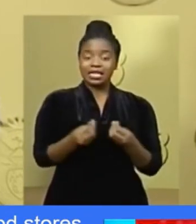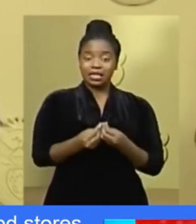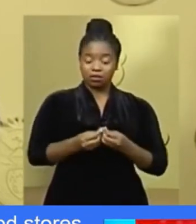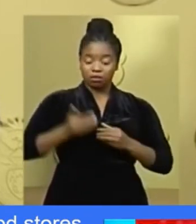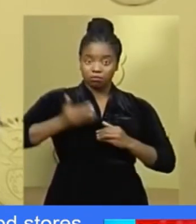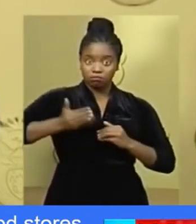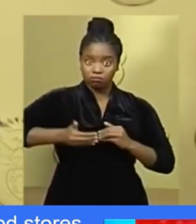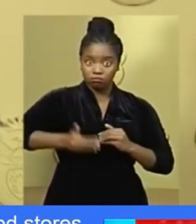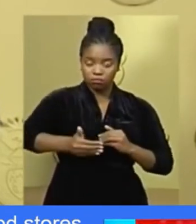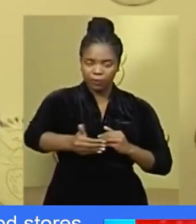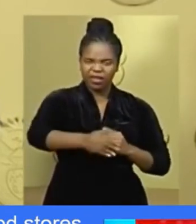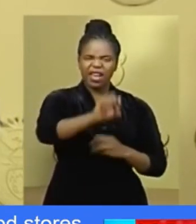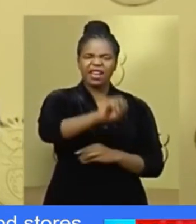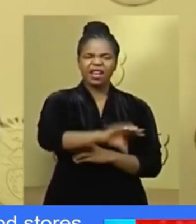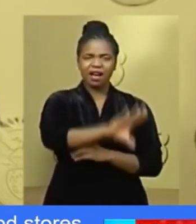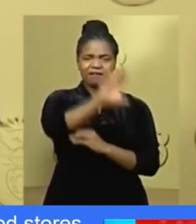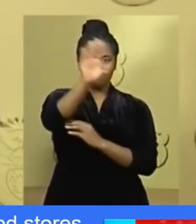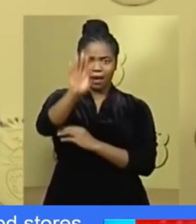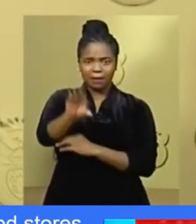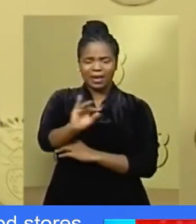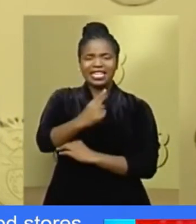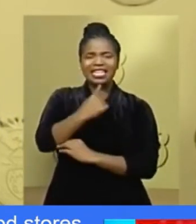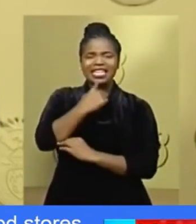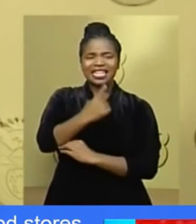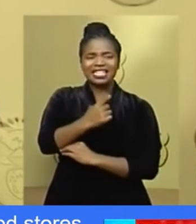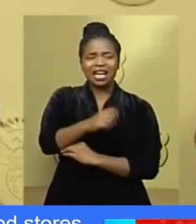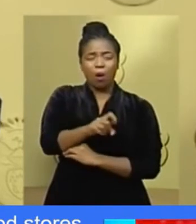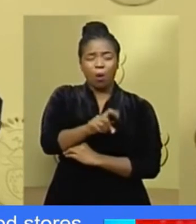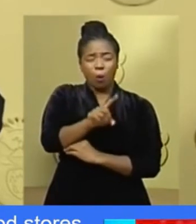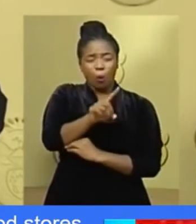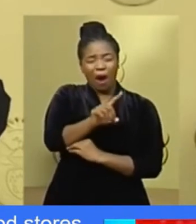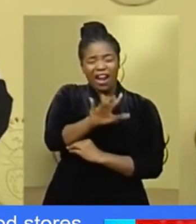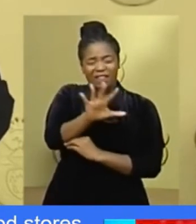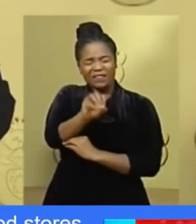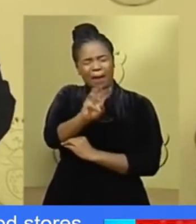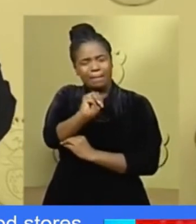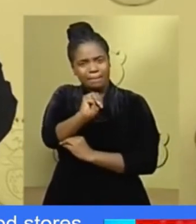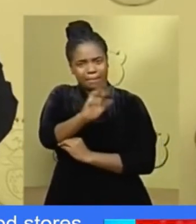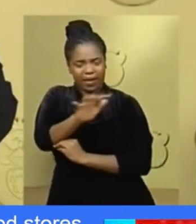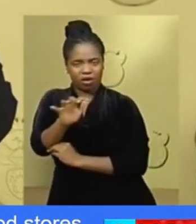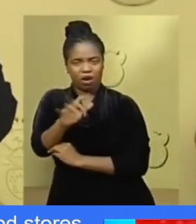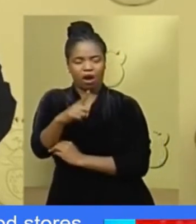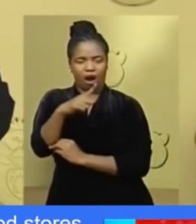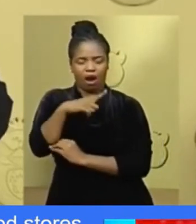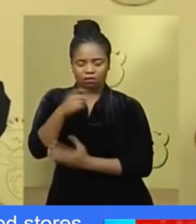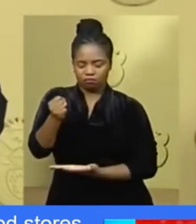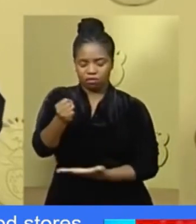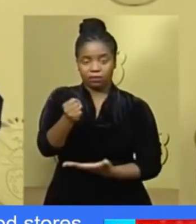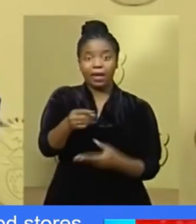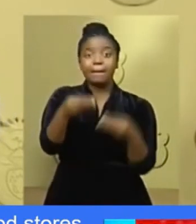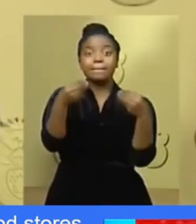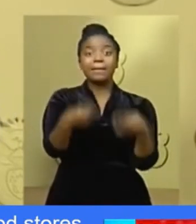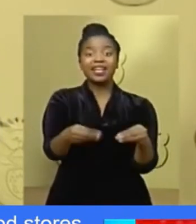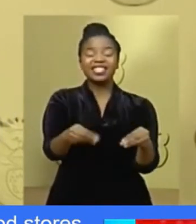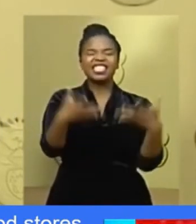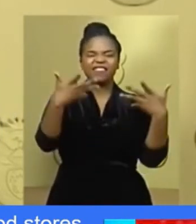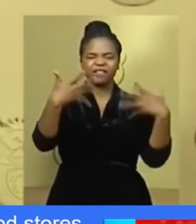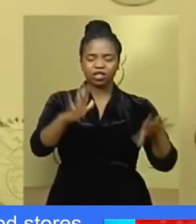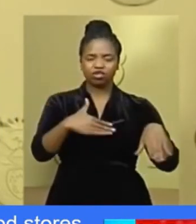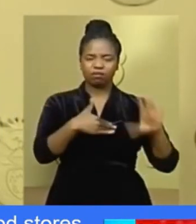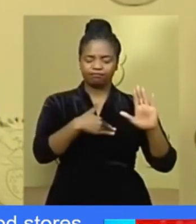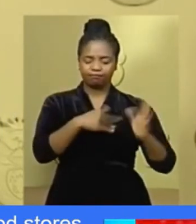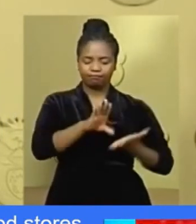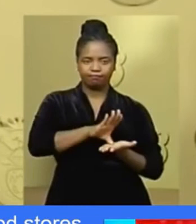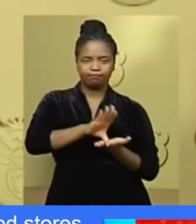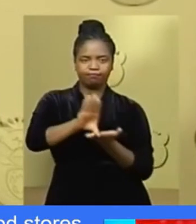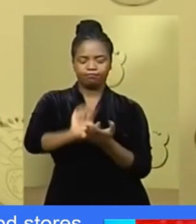government is providing seed capital of 150 million rand and the private sector has already pledged